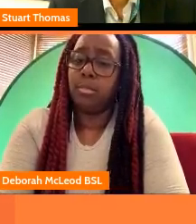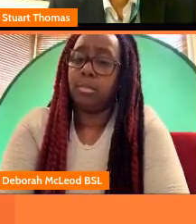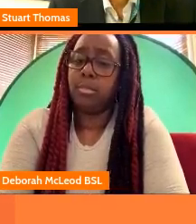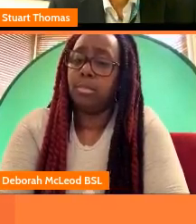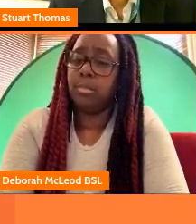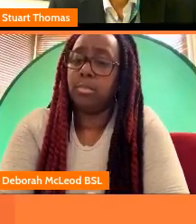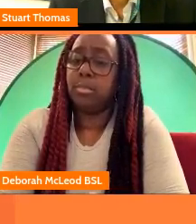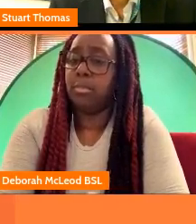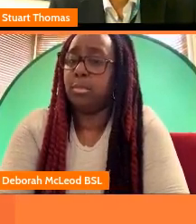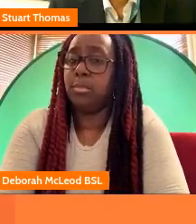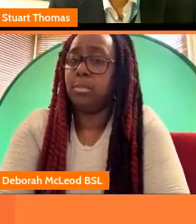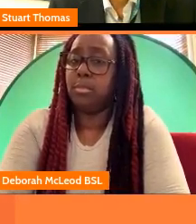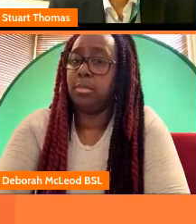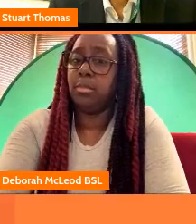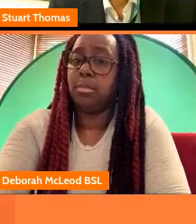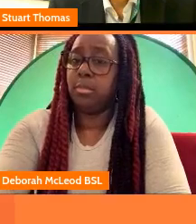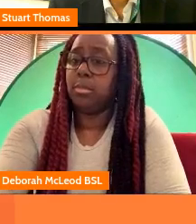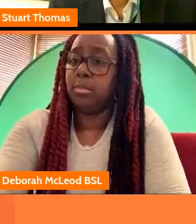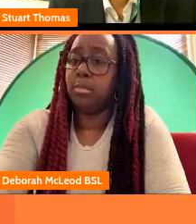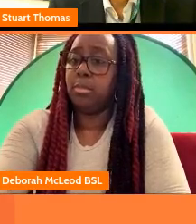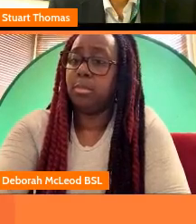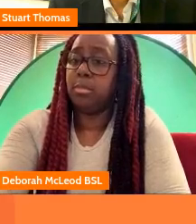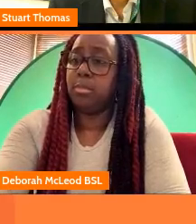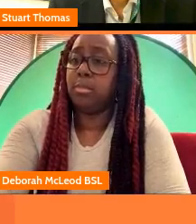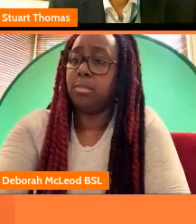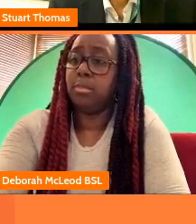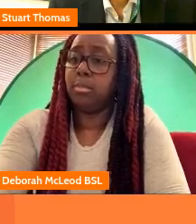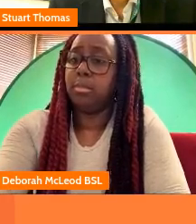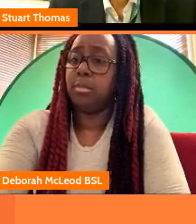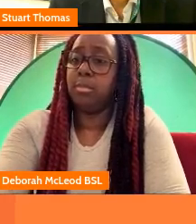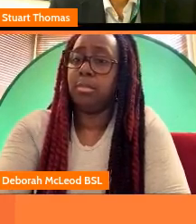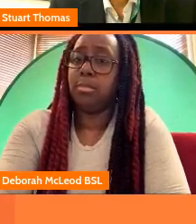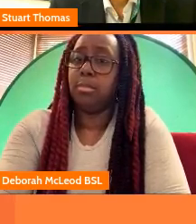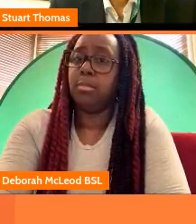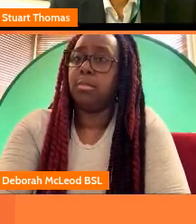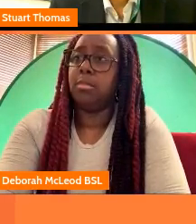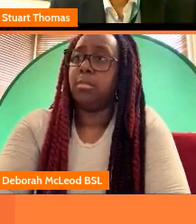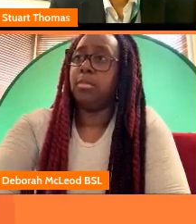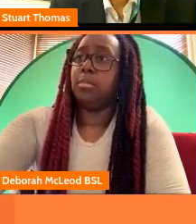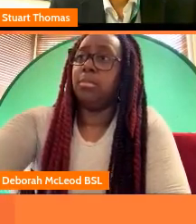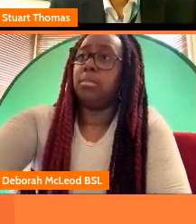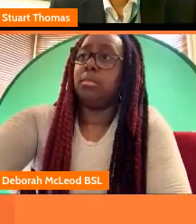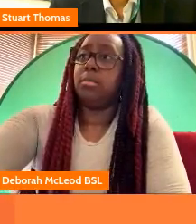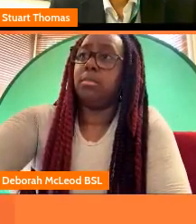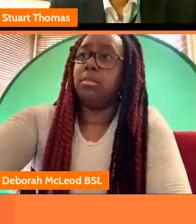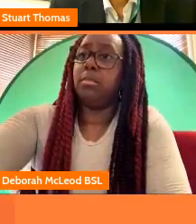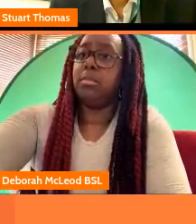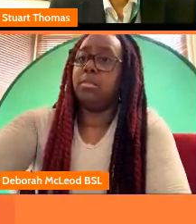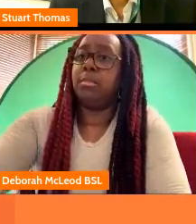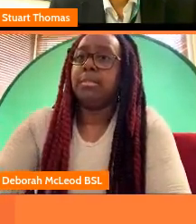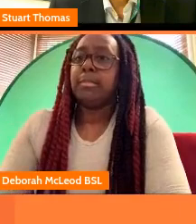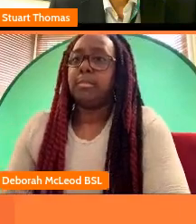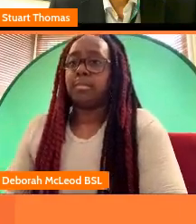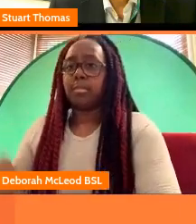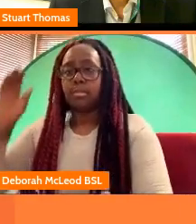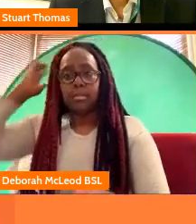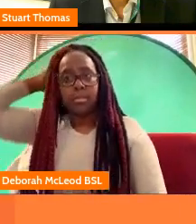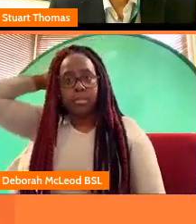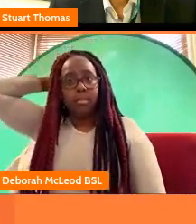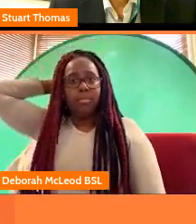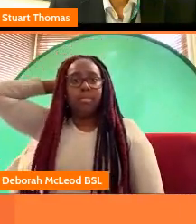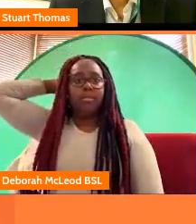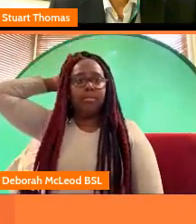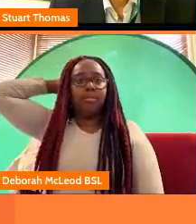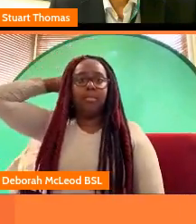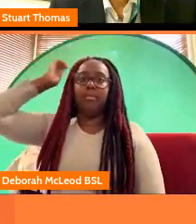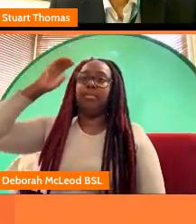do you want to do something like a date don't worry about your past at phoenix rise we focus on the